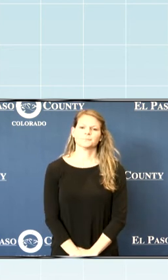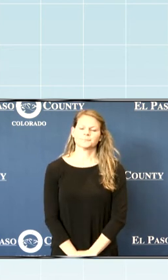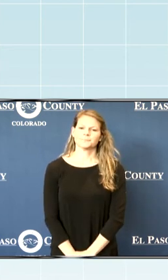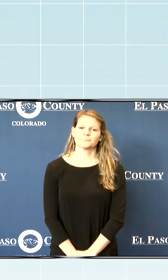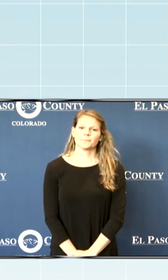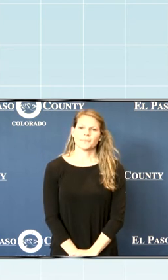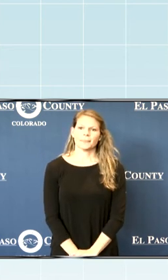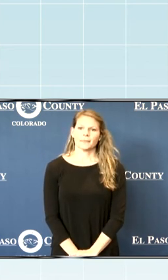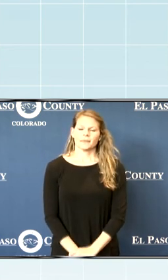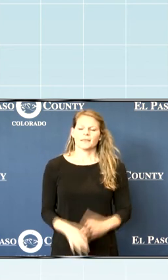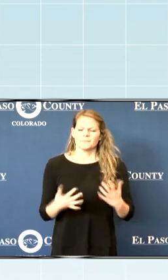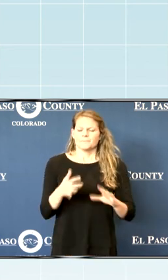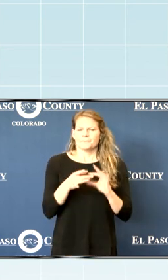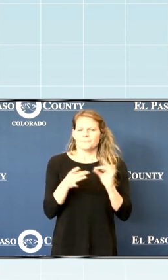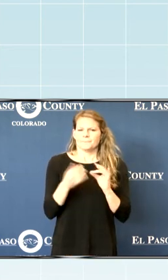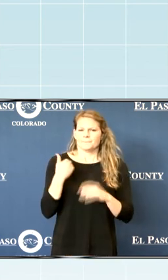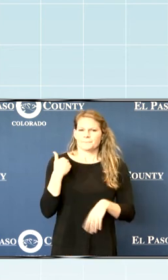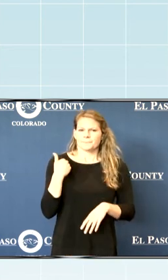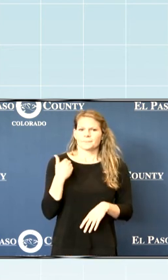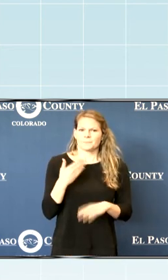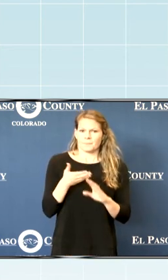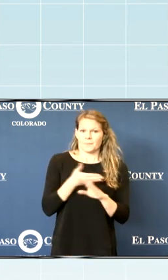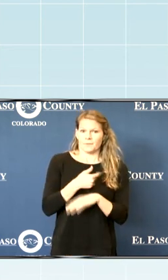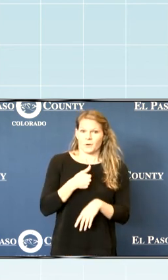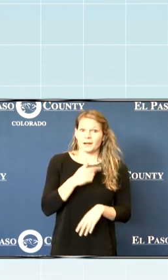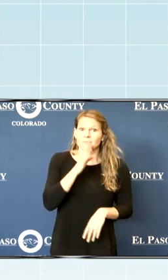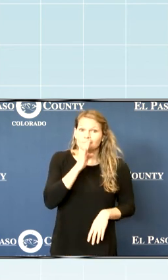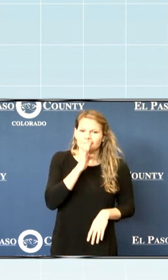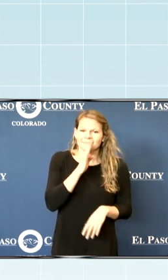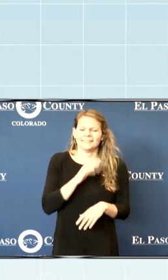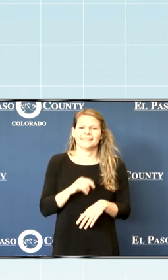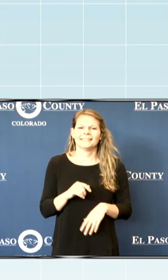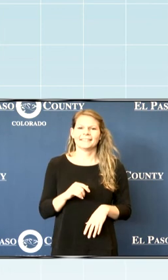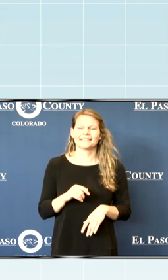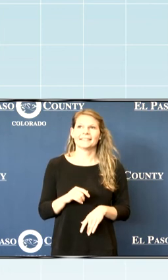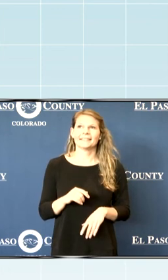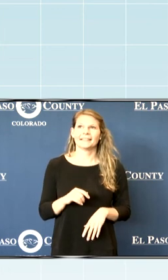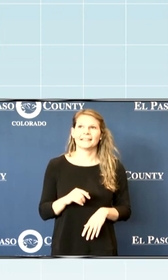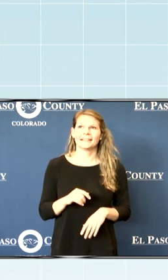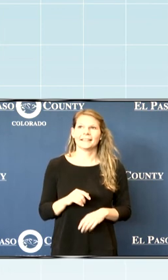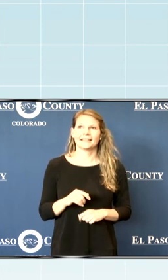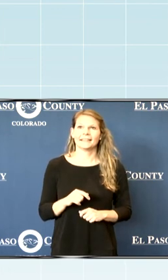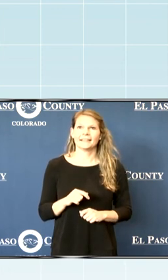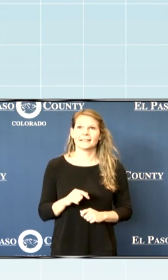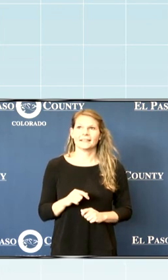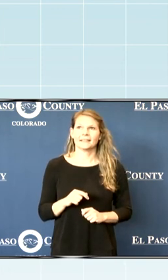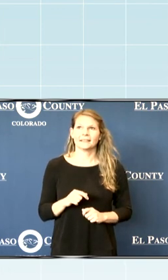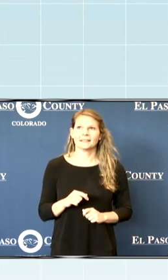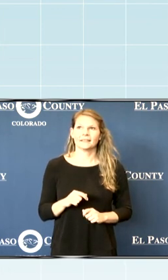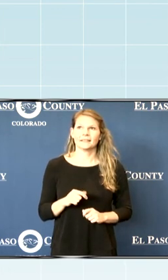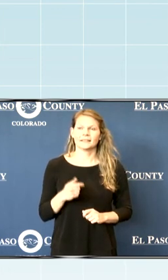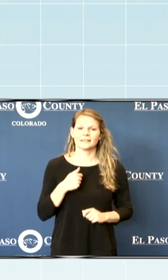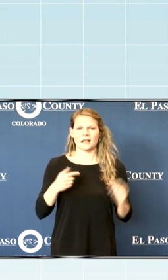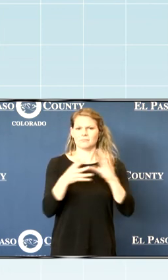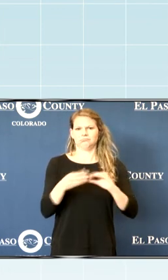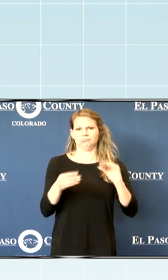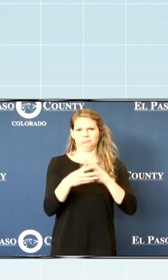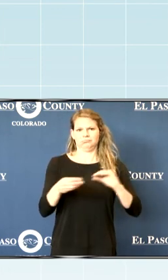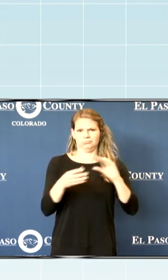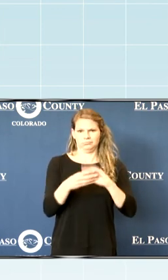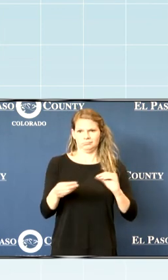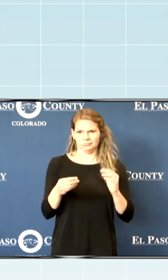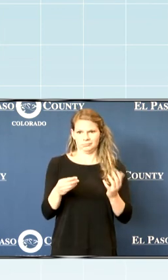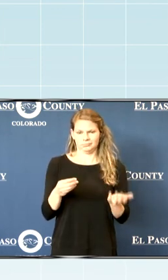As I mentioned earlier, before I was muted, was if you have a chance to hear me speak, I often say the club must tell a story, tell it well and tell it often. So